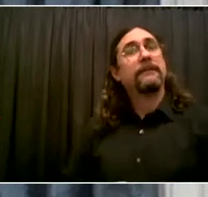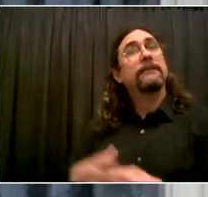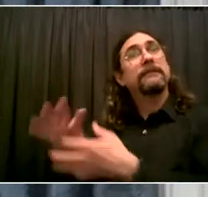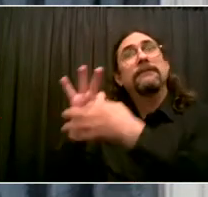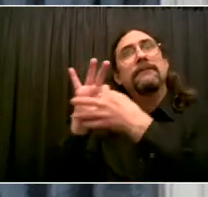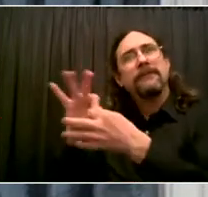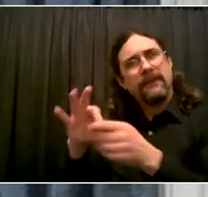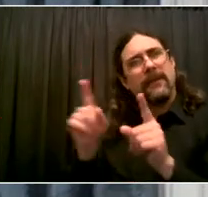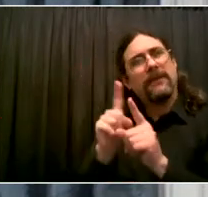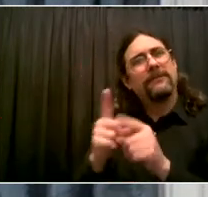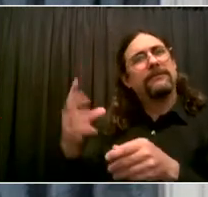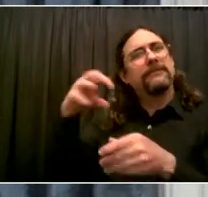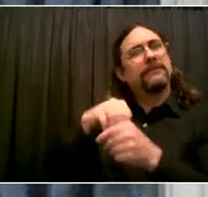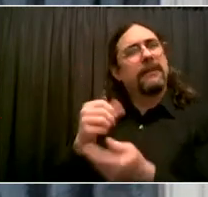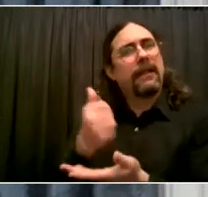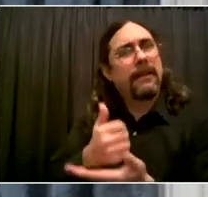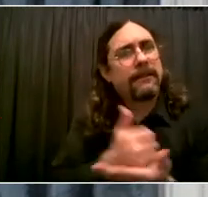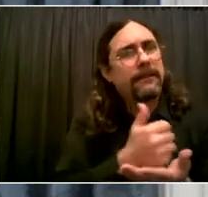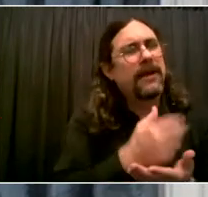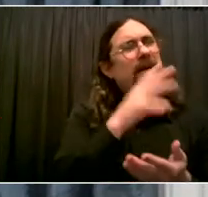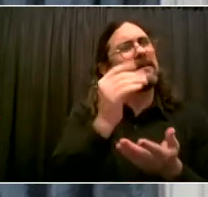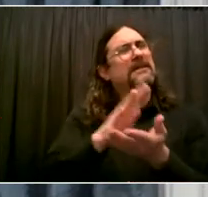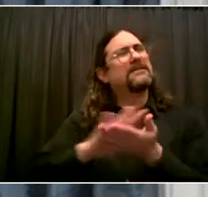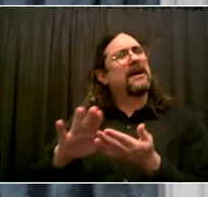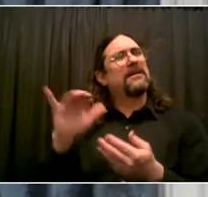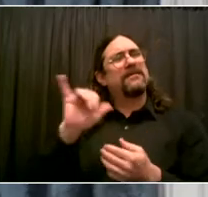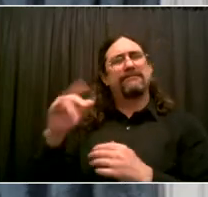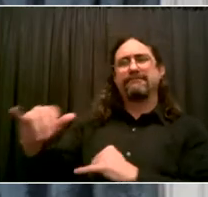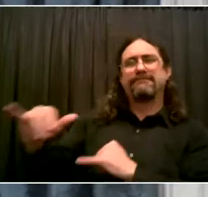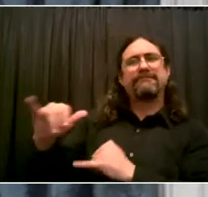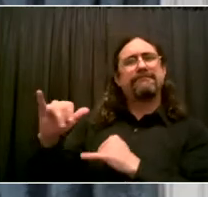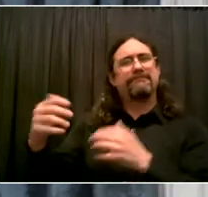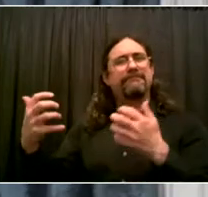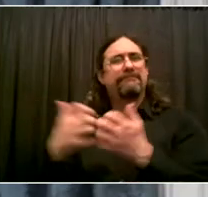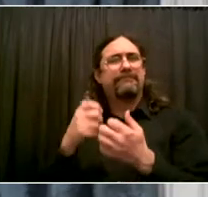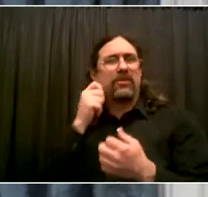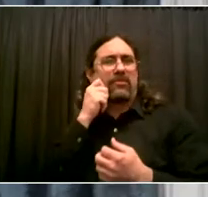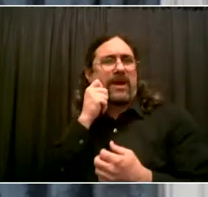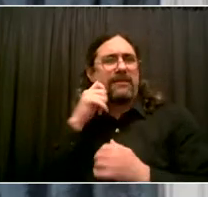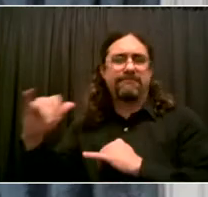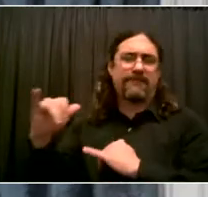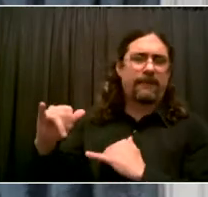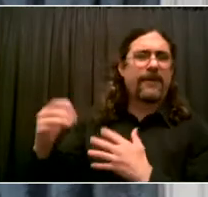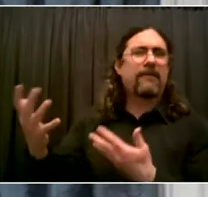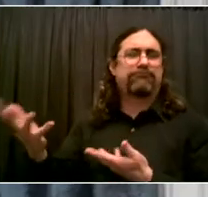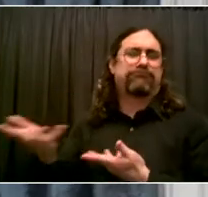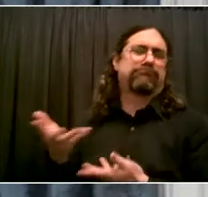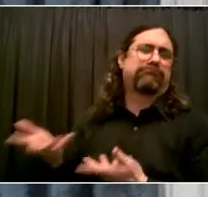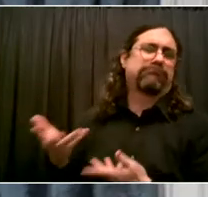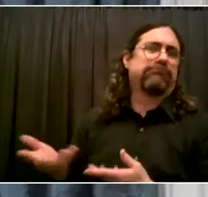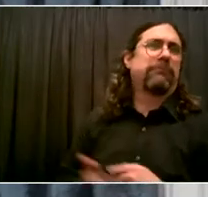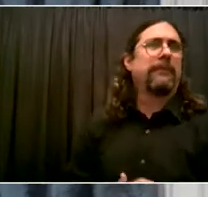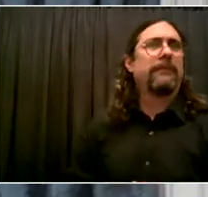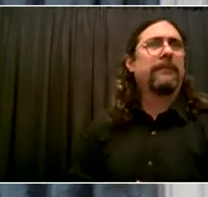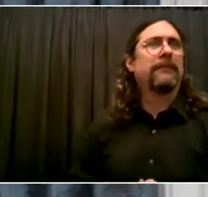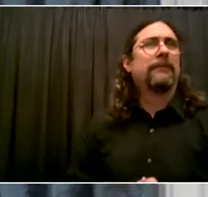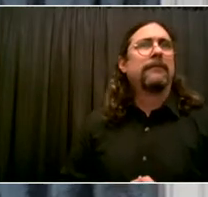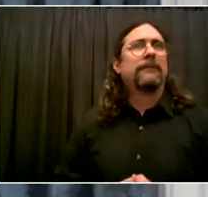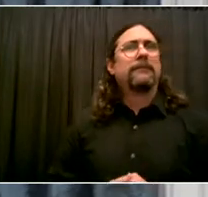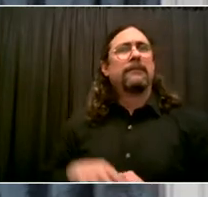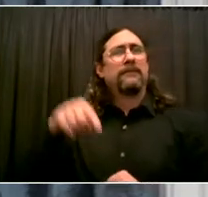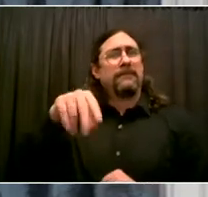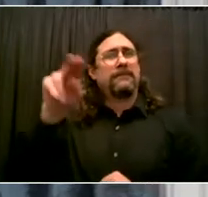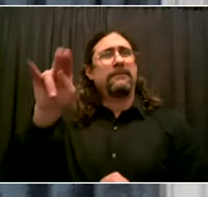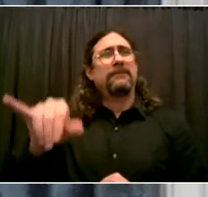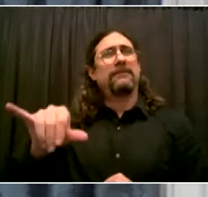anymore. Maybe we came from another country or state and left our family behind. Or maybe we just don't know our